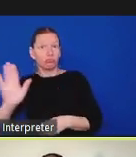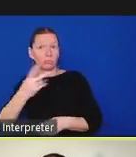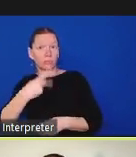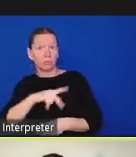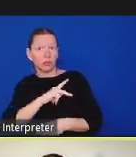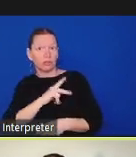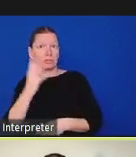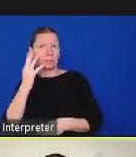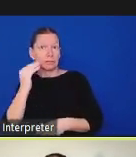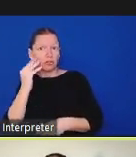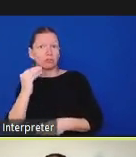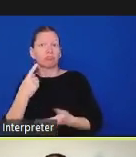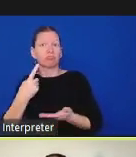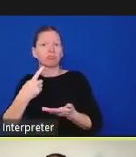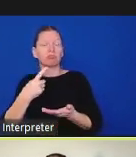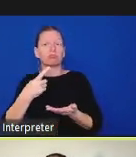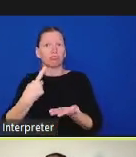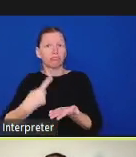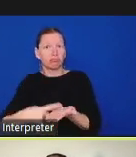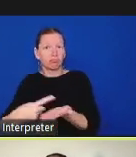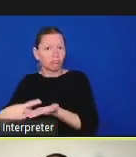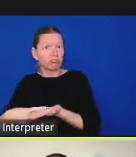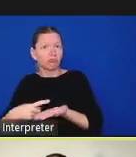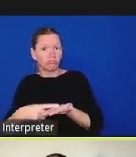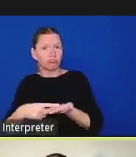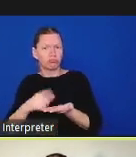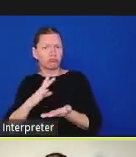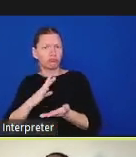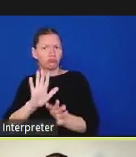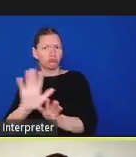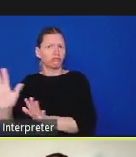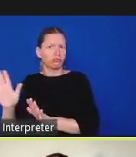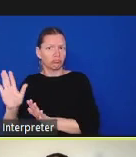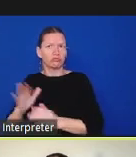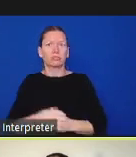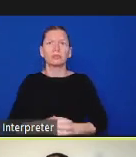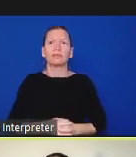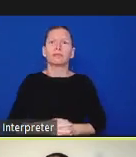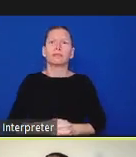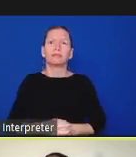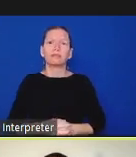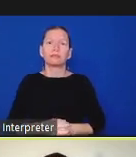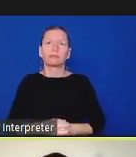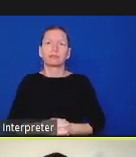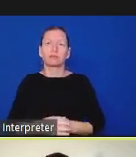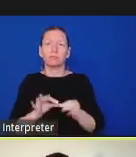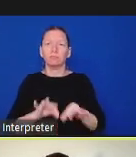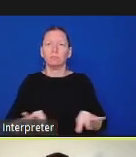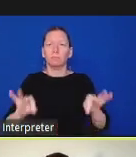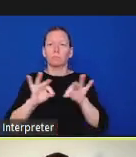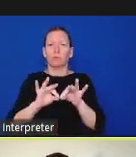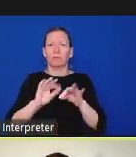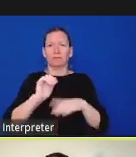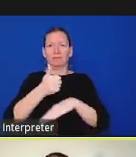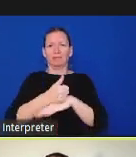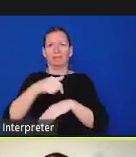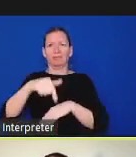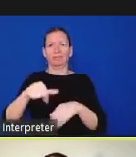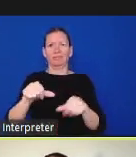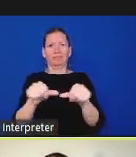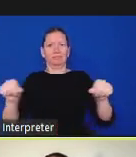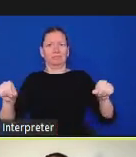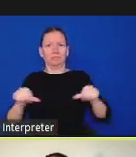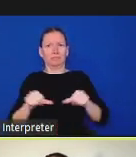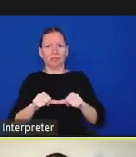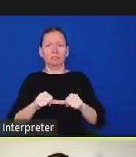we ask people to be learning together and open to learning i think that all of